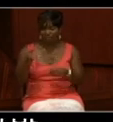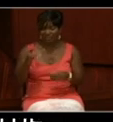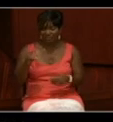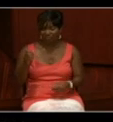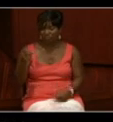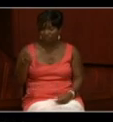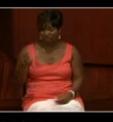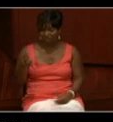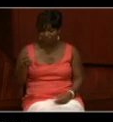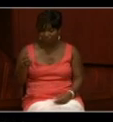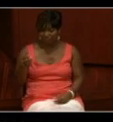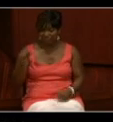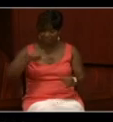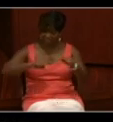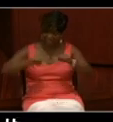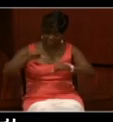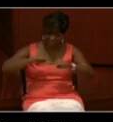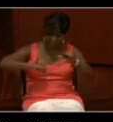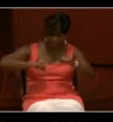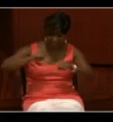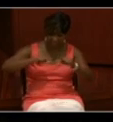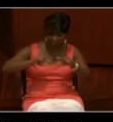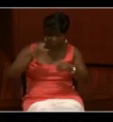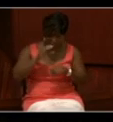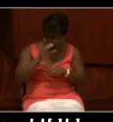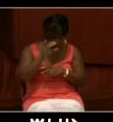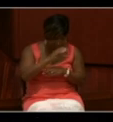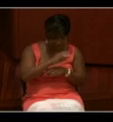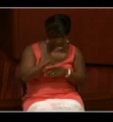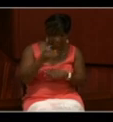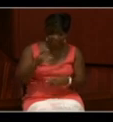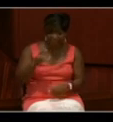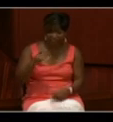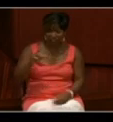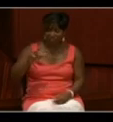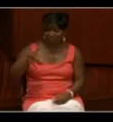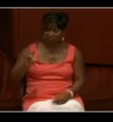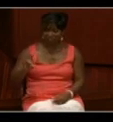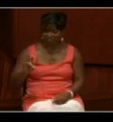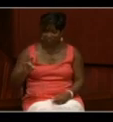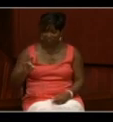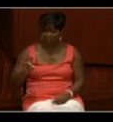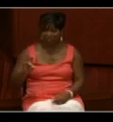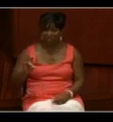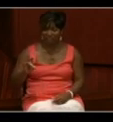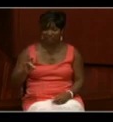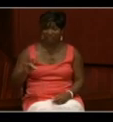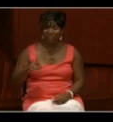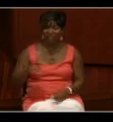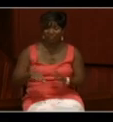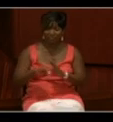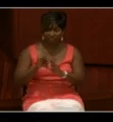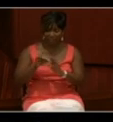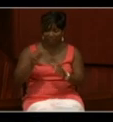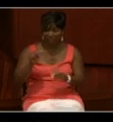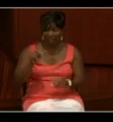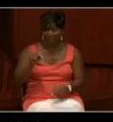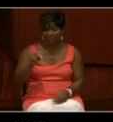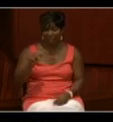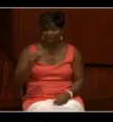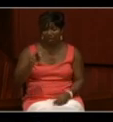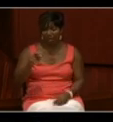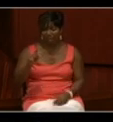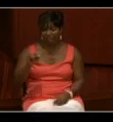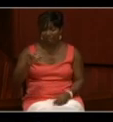scientific expeditions such as the Exploration Expedition of 1838 that reportedly discovered Antarctica and explored